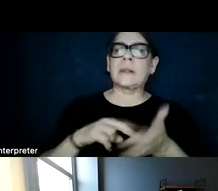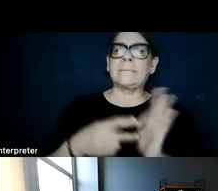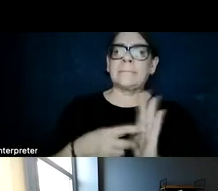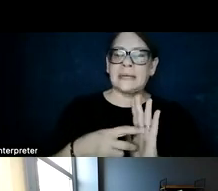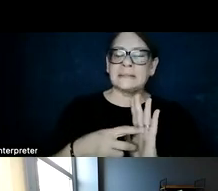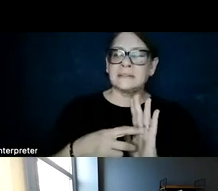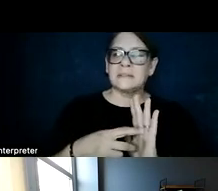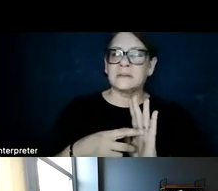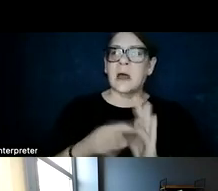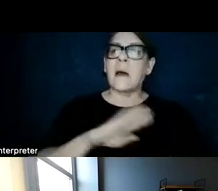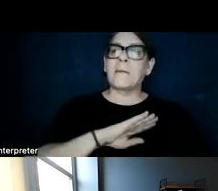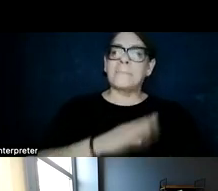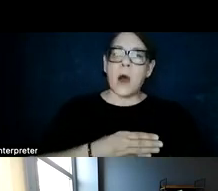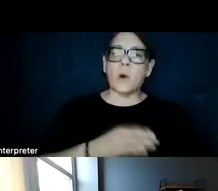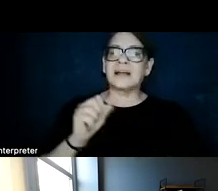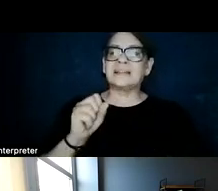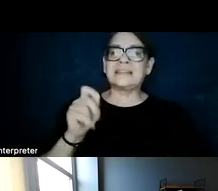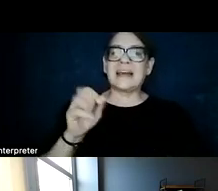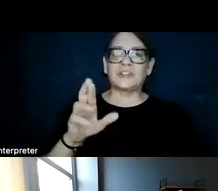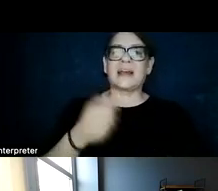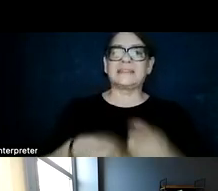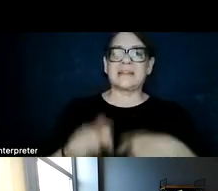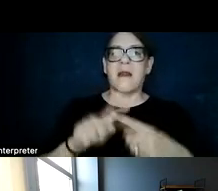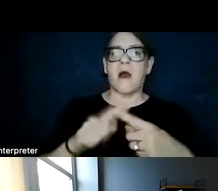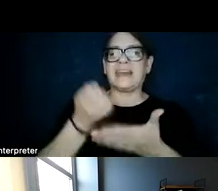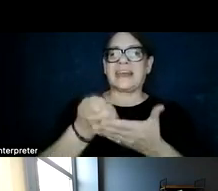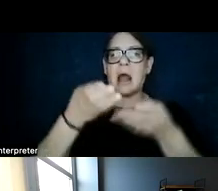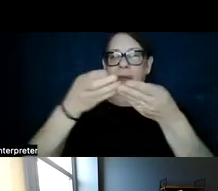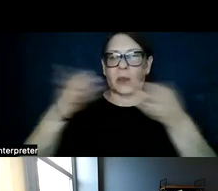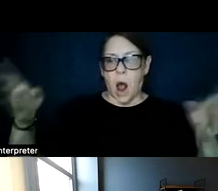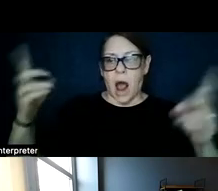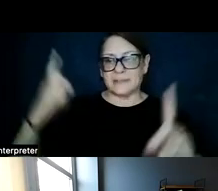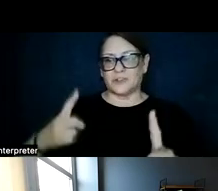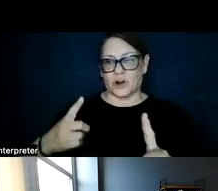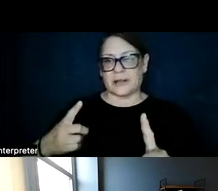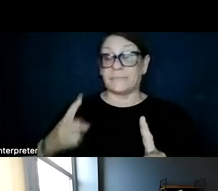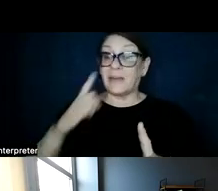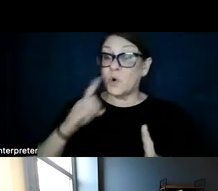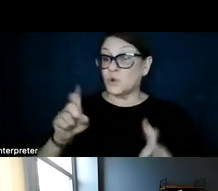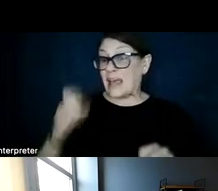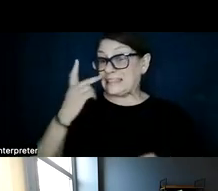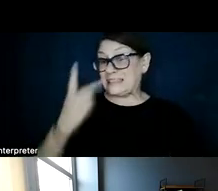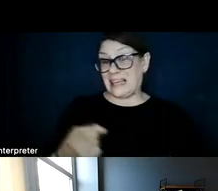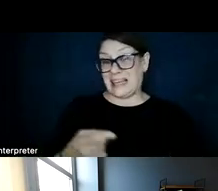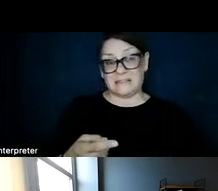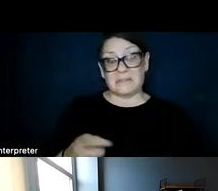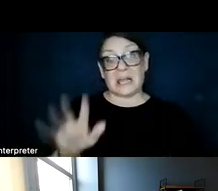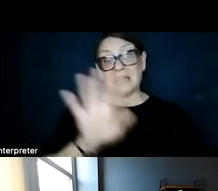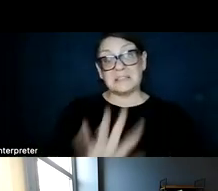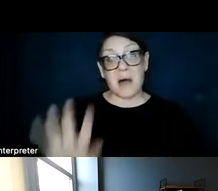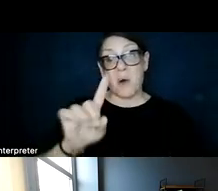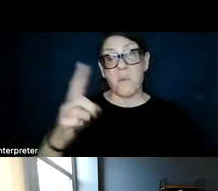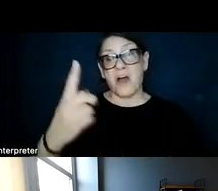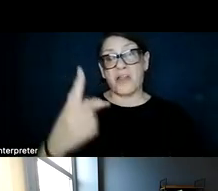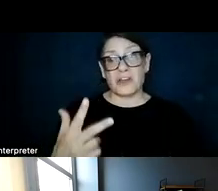power sector as opposed to economy-wide target. And as you can see, it's about a third